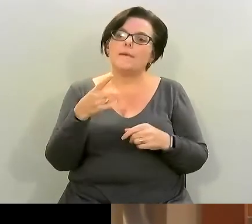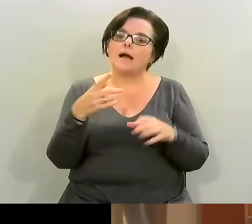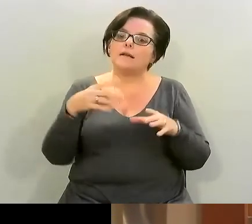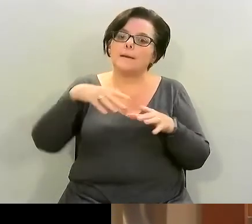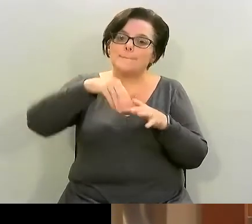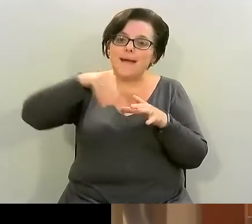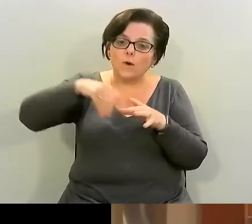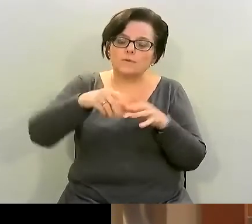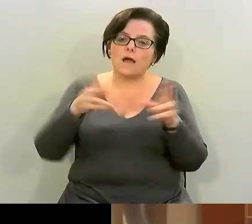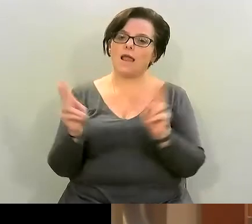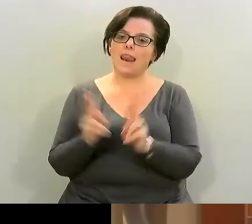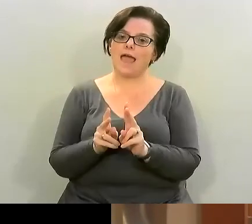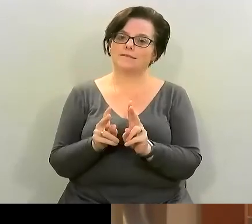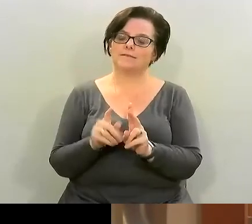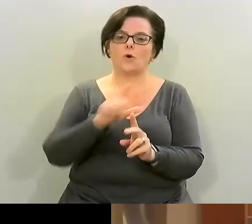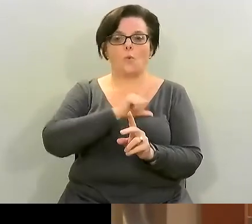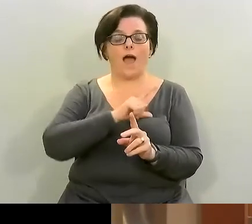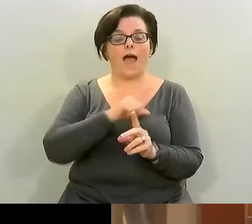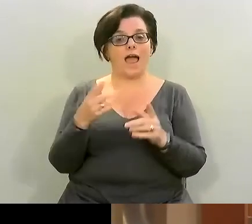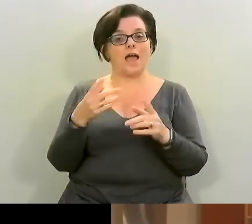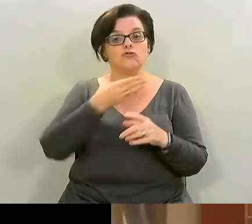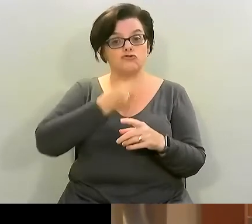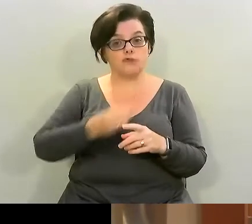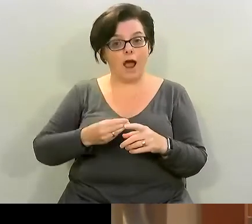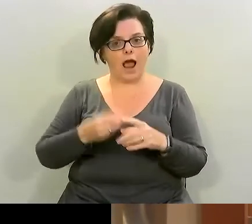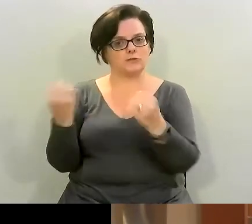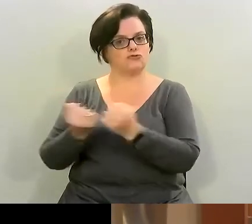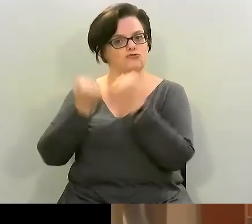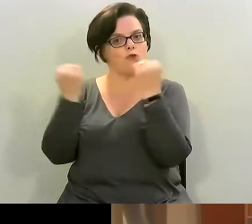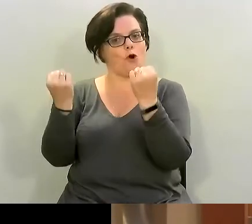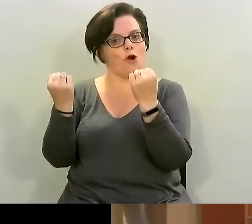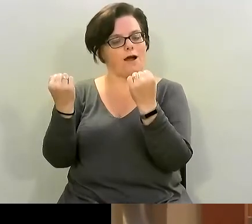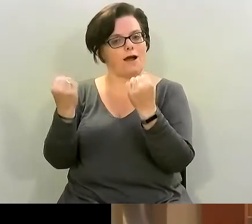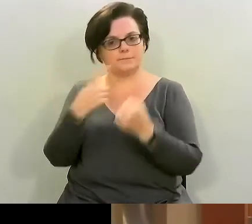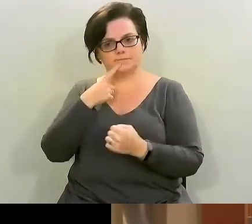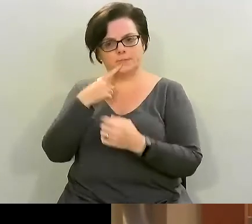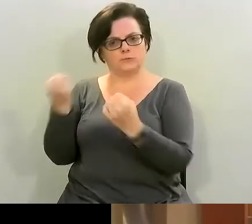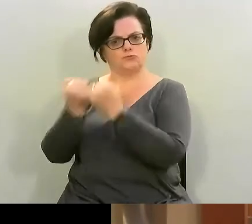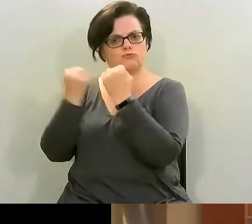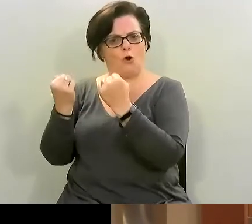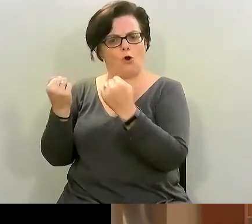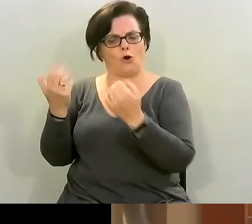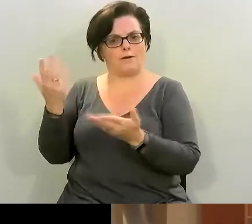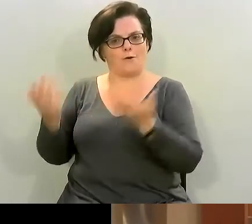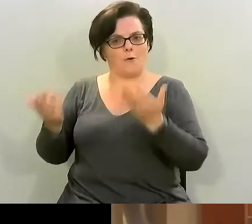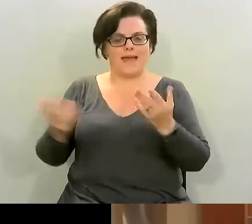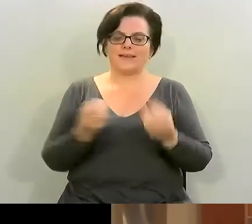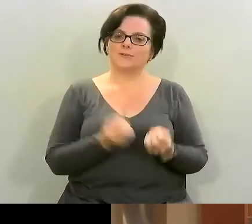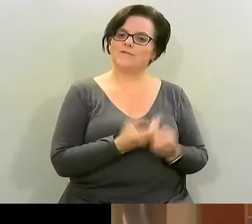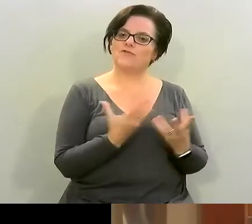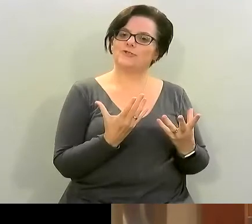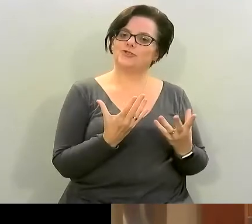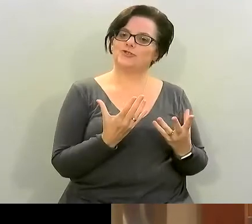a dry spice is usually much stronger and more flavorful than the fresh herb so you usually need to use much less of it